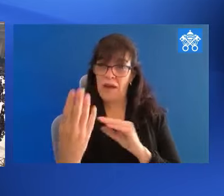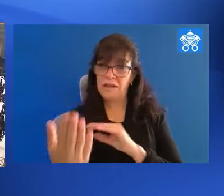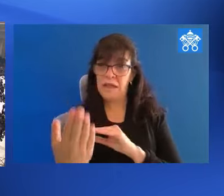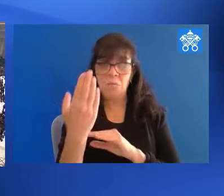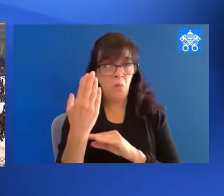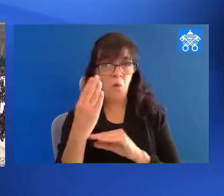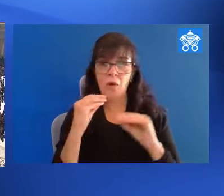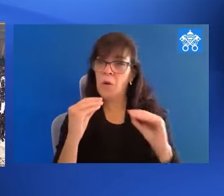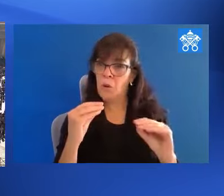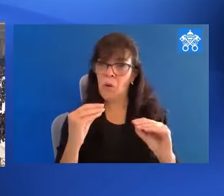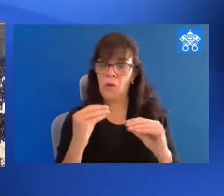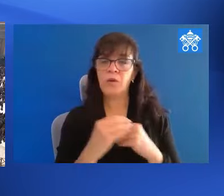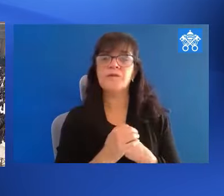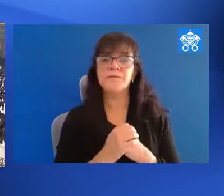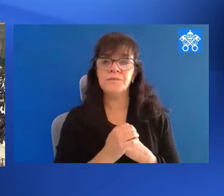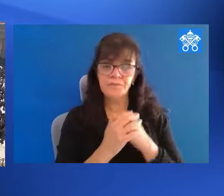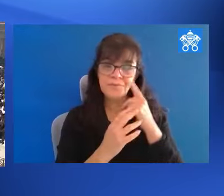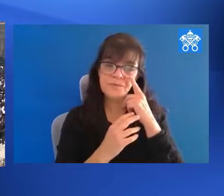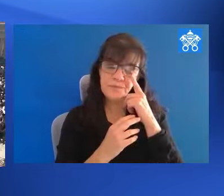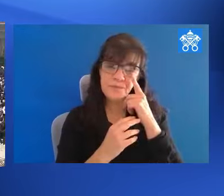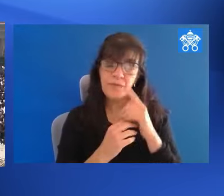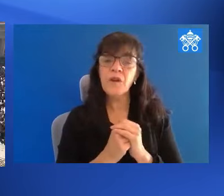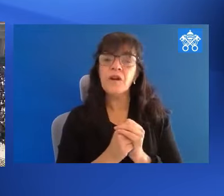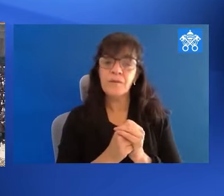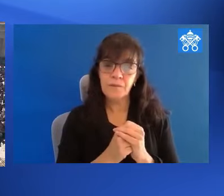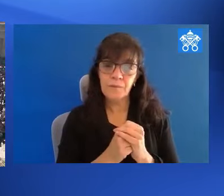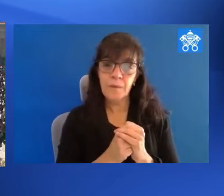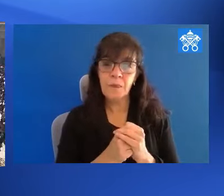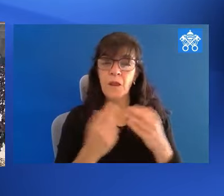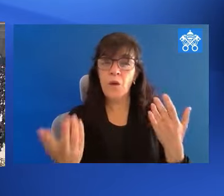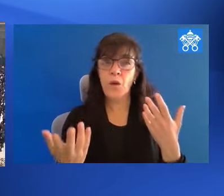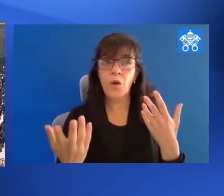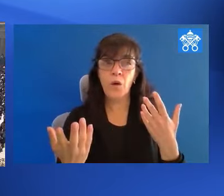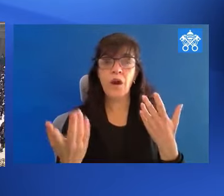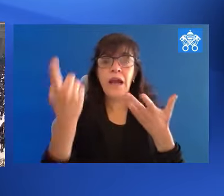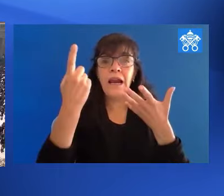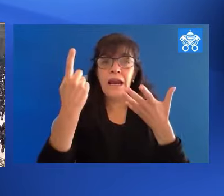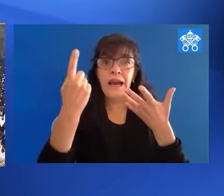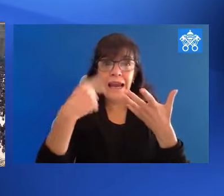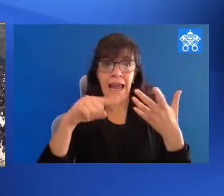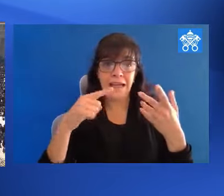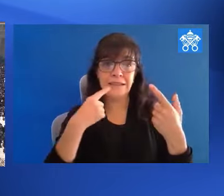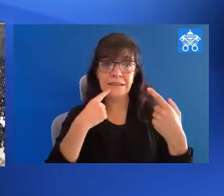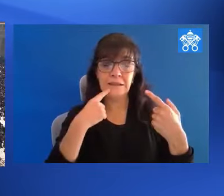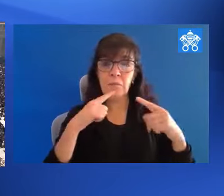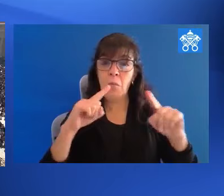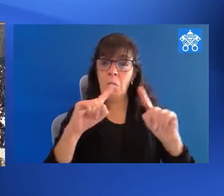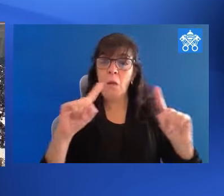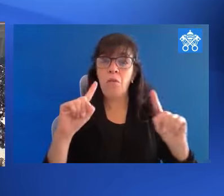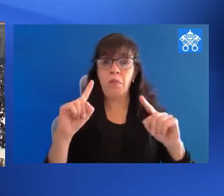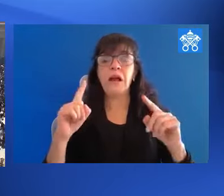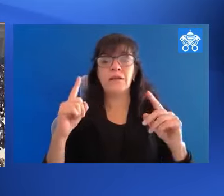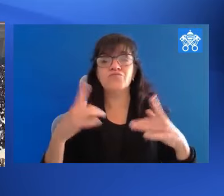Wednesday morning. And so Pope Francis' next public event will be next Sunday's